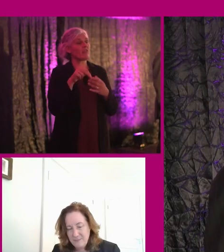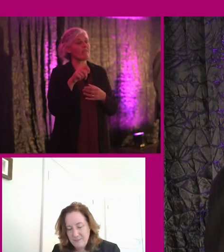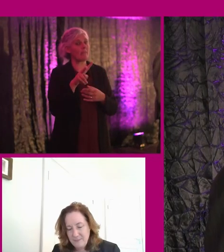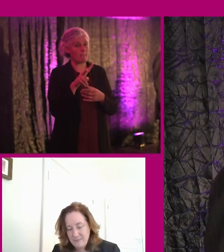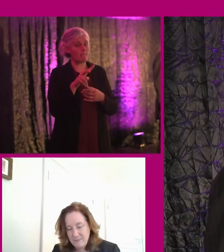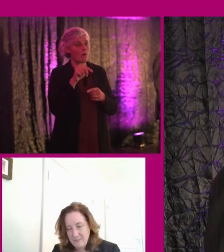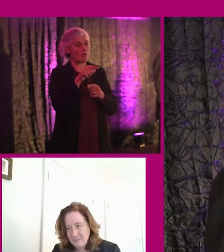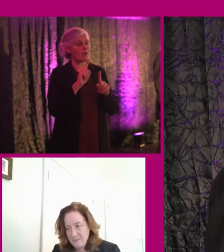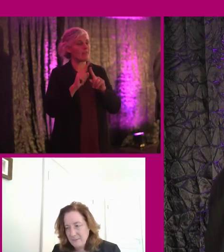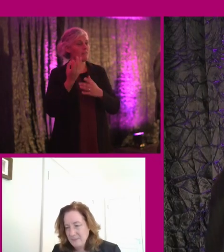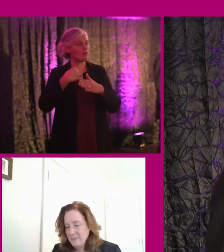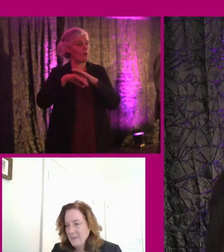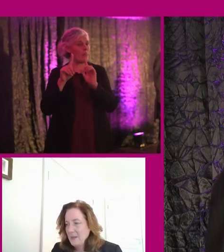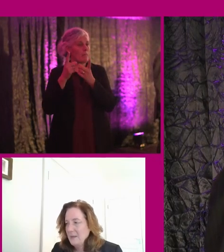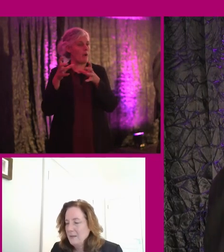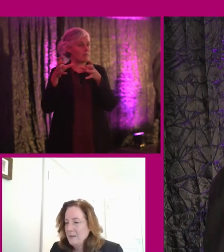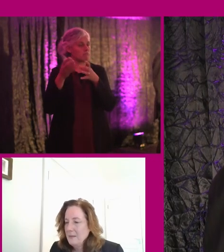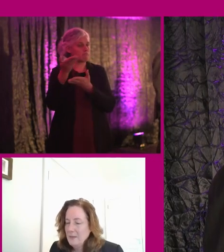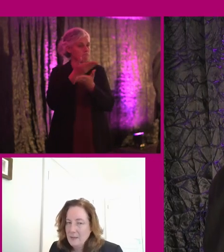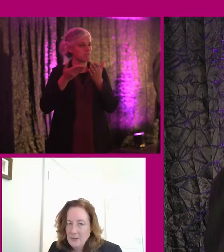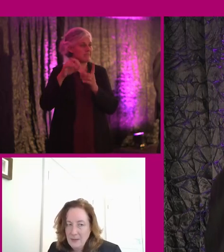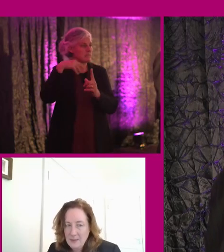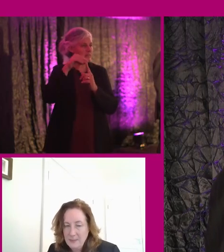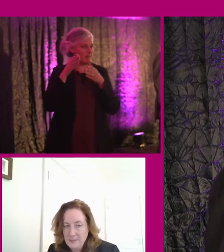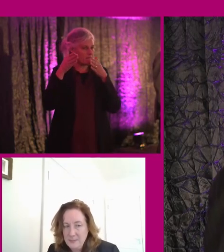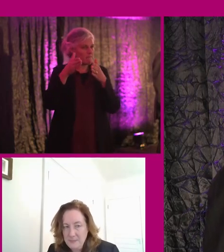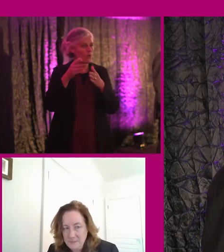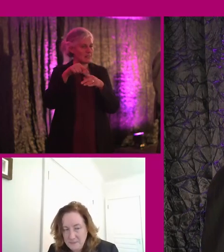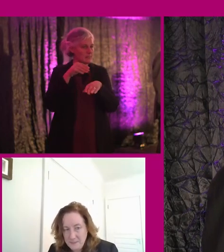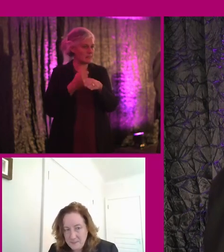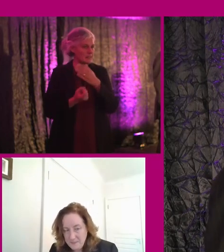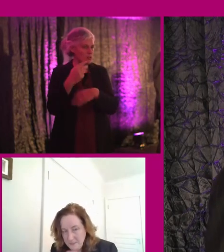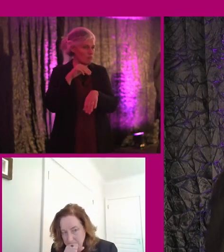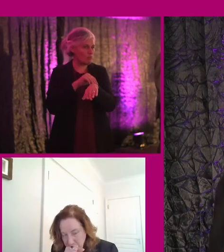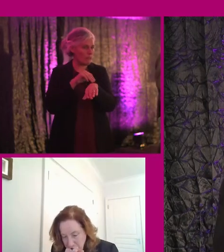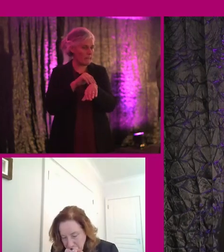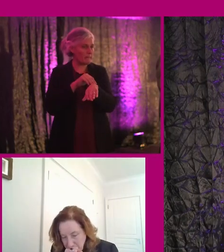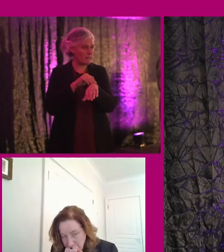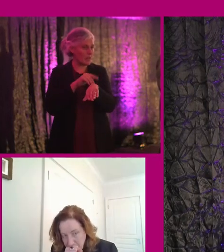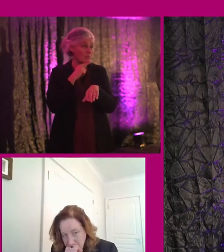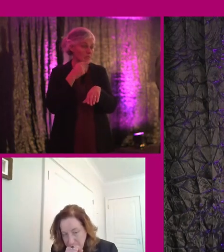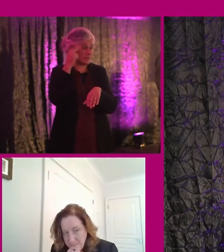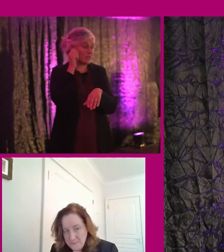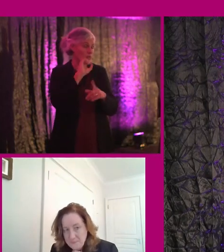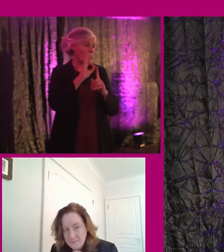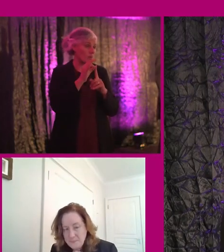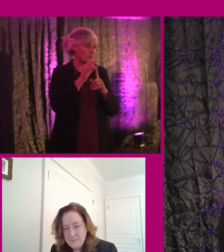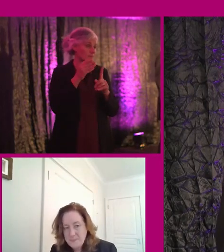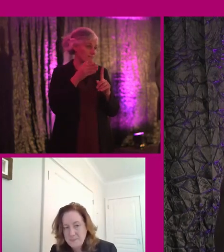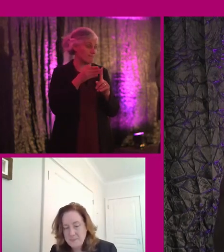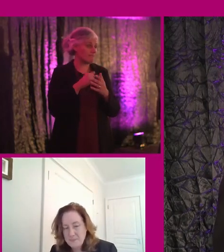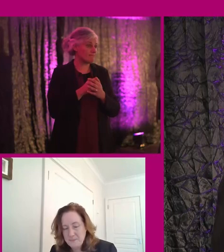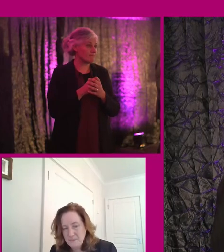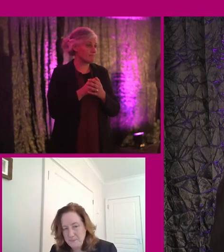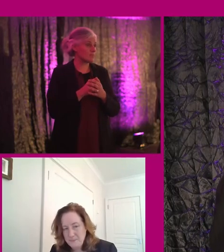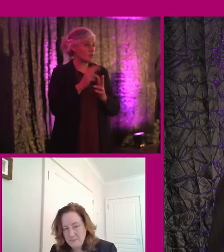with different government departments, specifically on that issue. But yeah, take your point. Why shouldn't